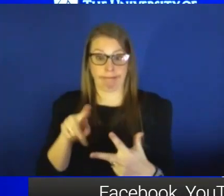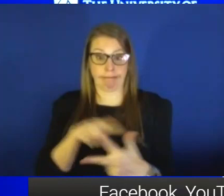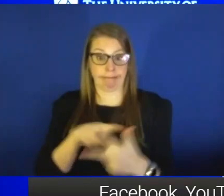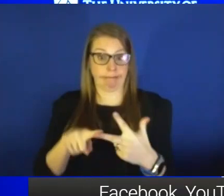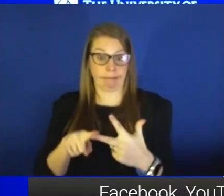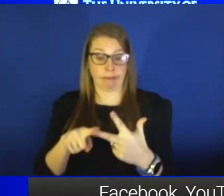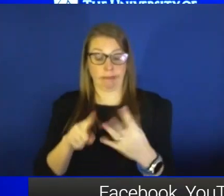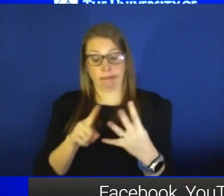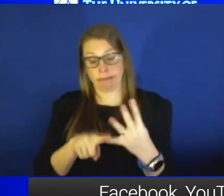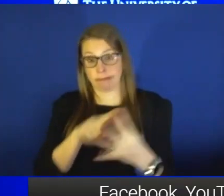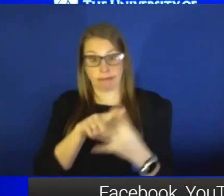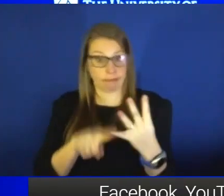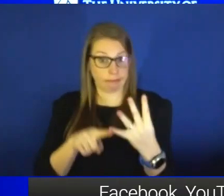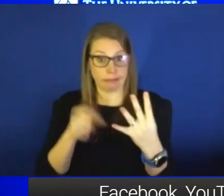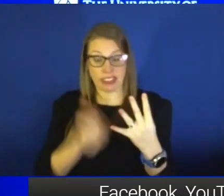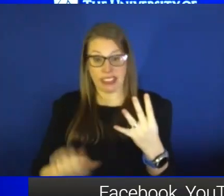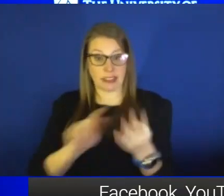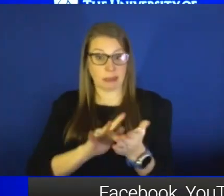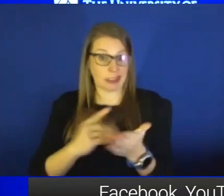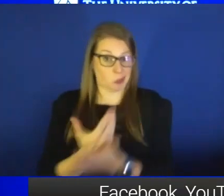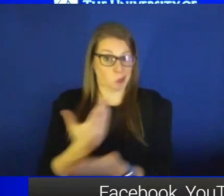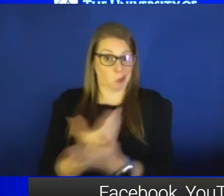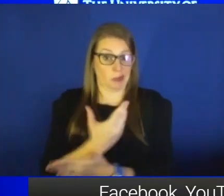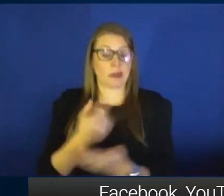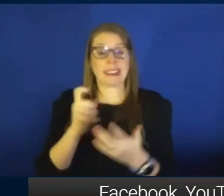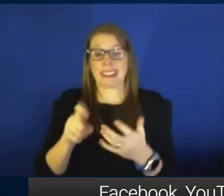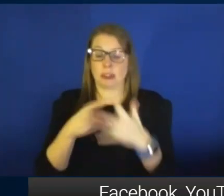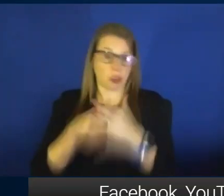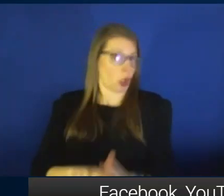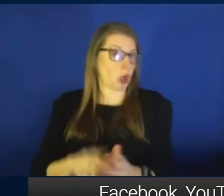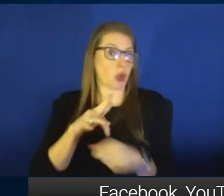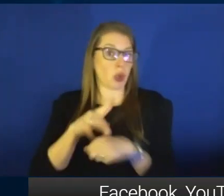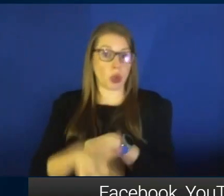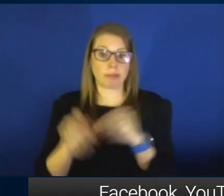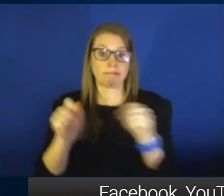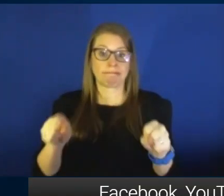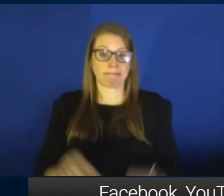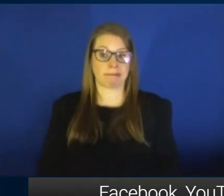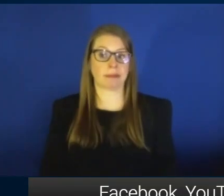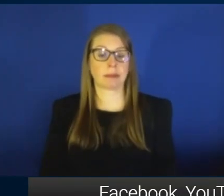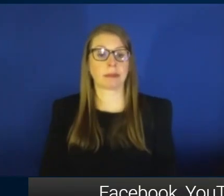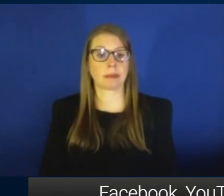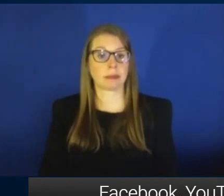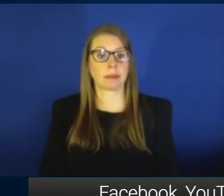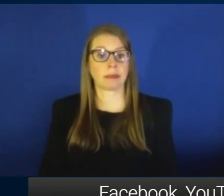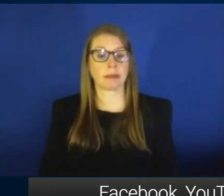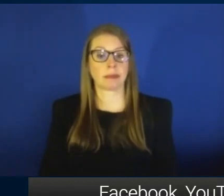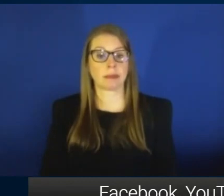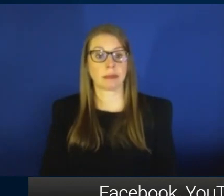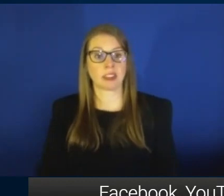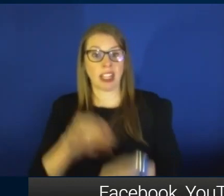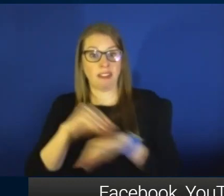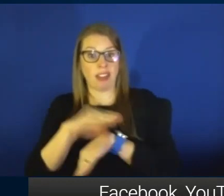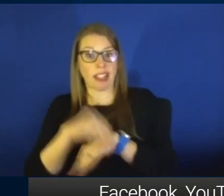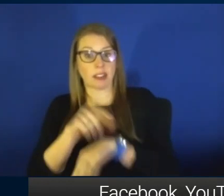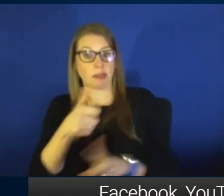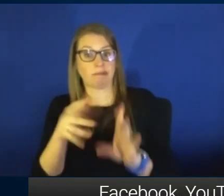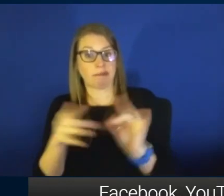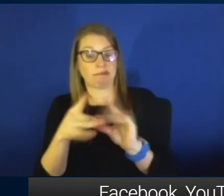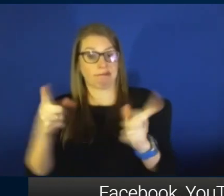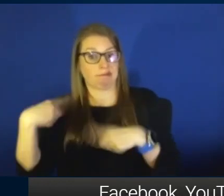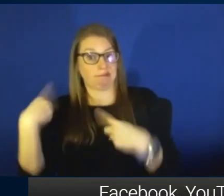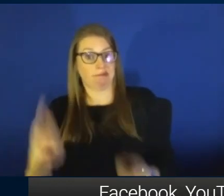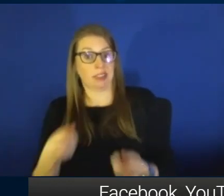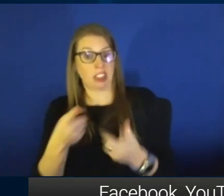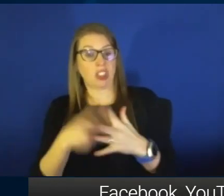molnupiravir, it's a good idea to get started as early as possible. Well, it sounds like people really are taking the advice you've said all along. They're starting to list out